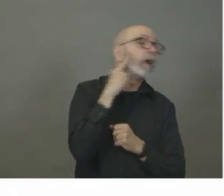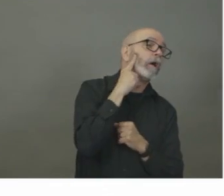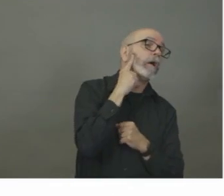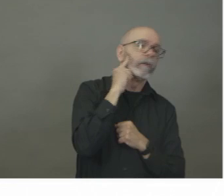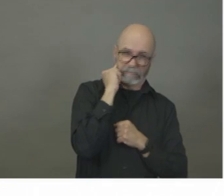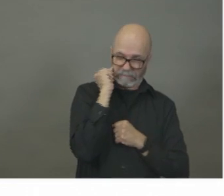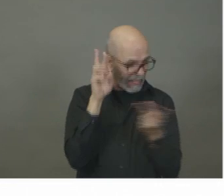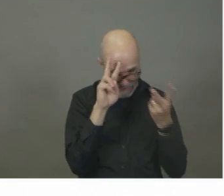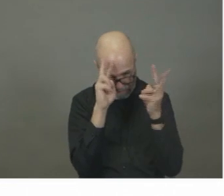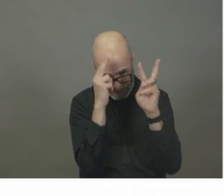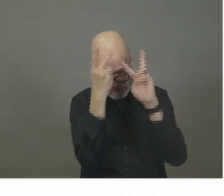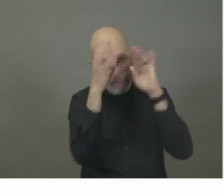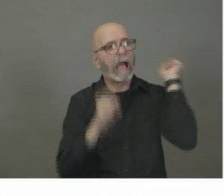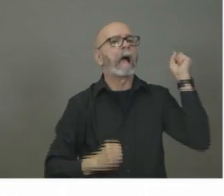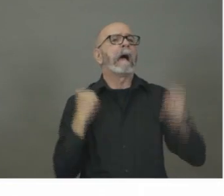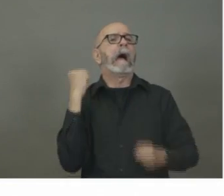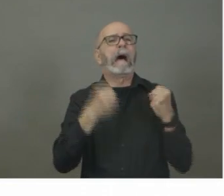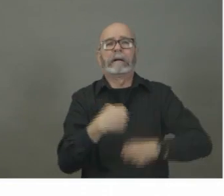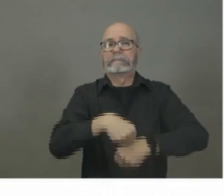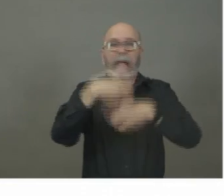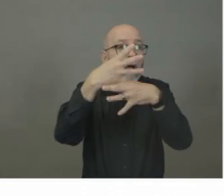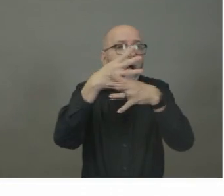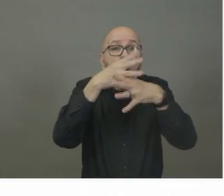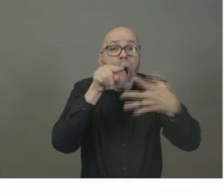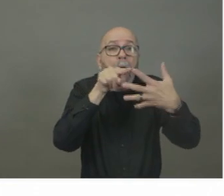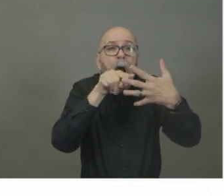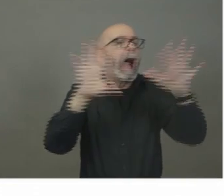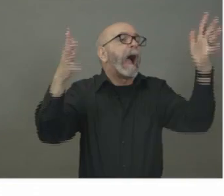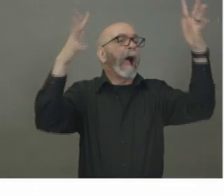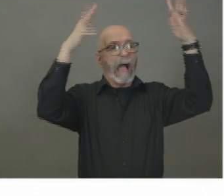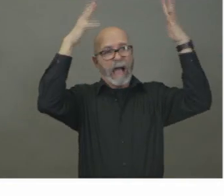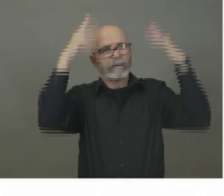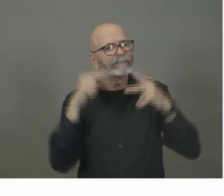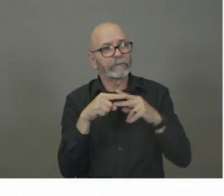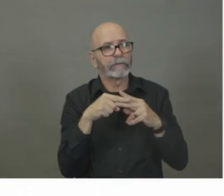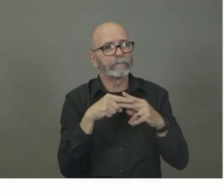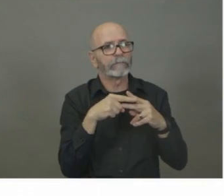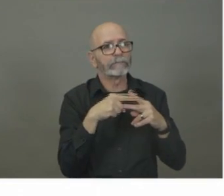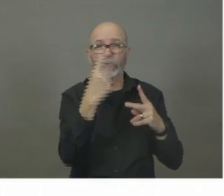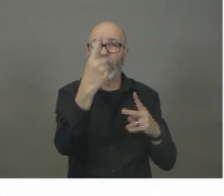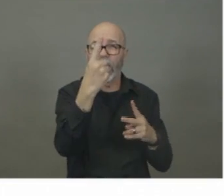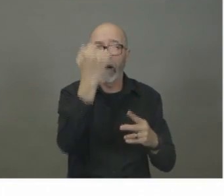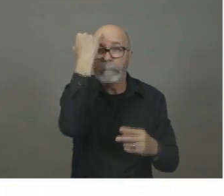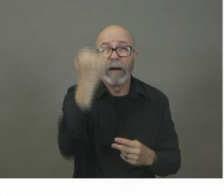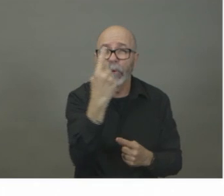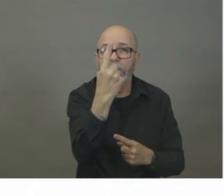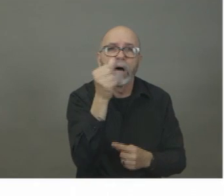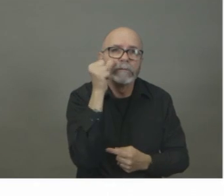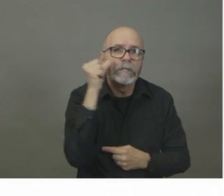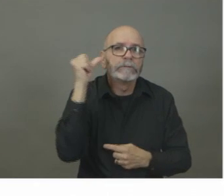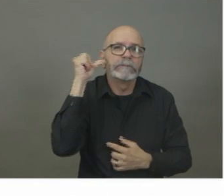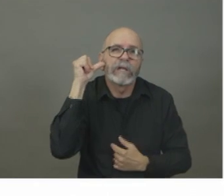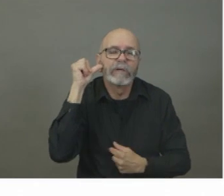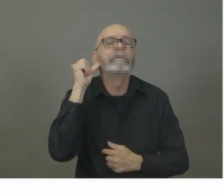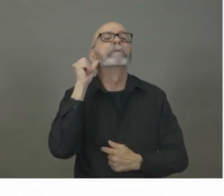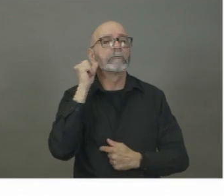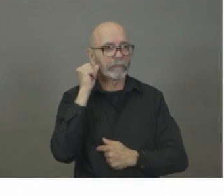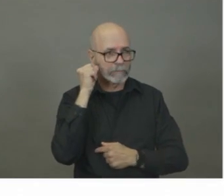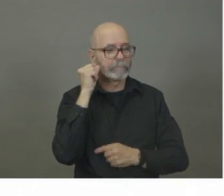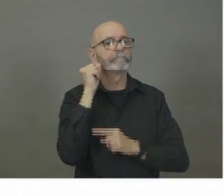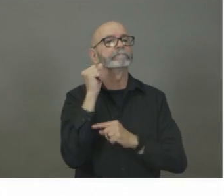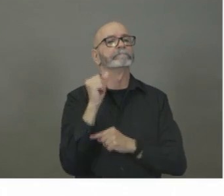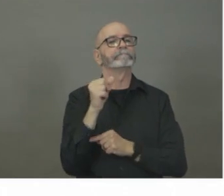online, in particular through social media, including one incident that took place yesterday where someone was actually emulating